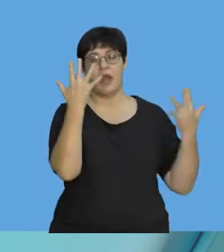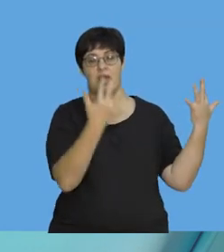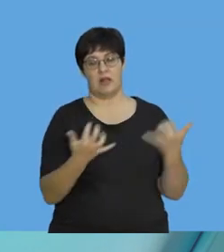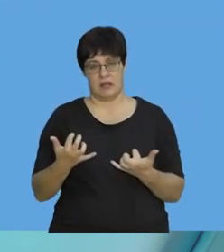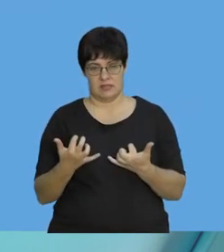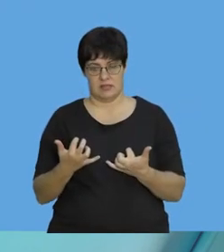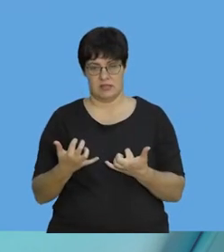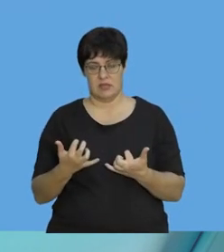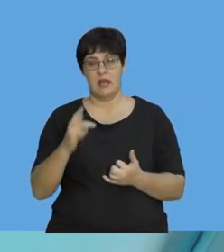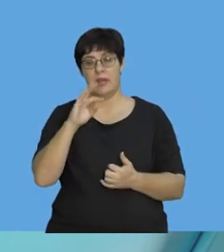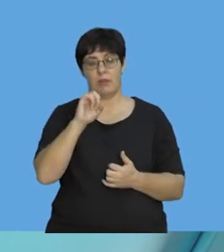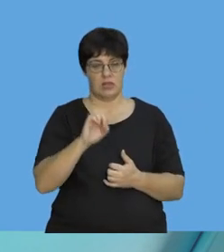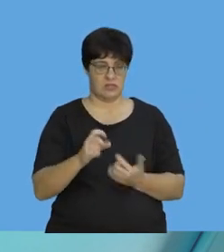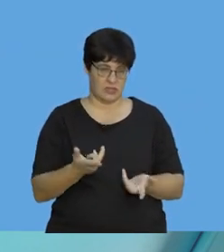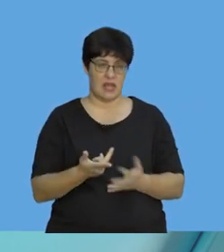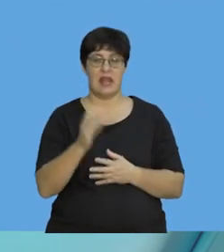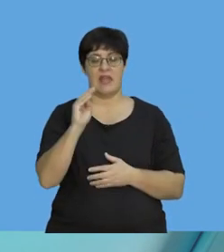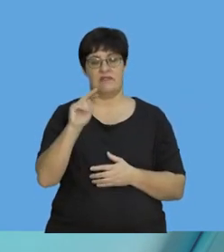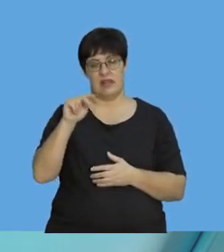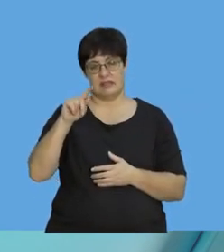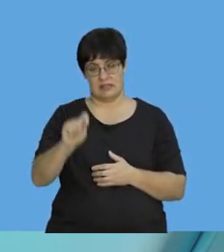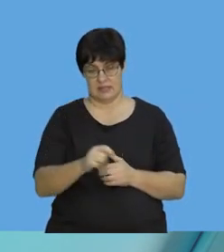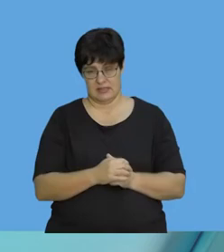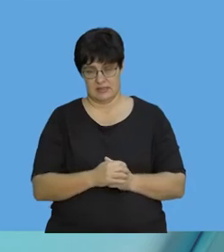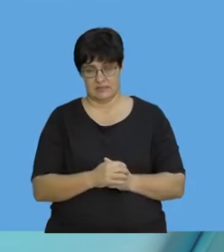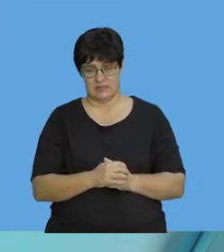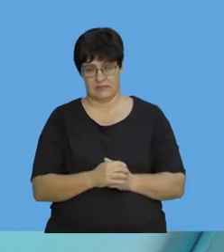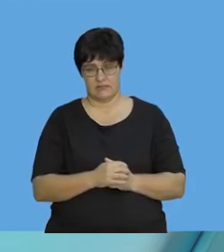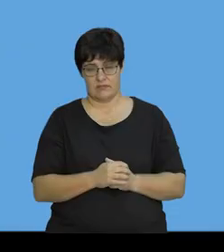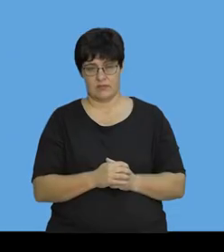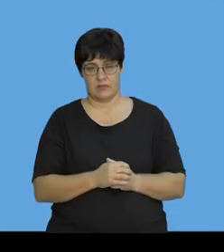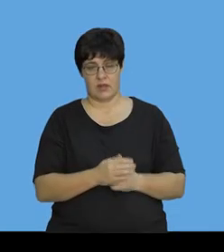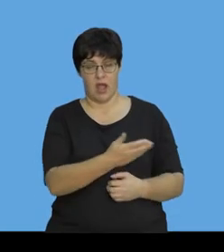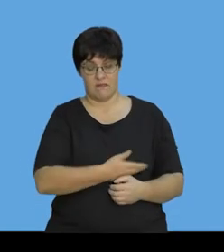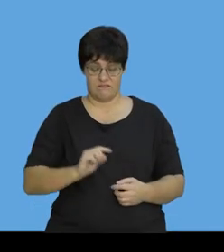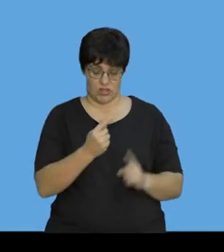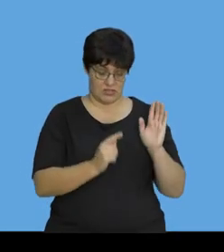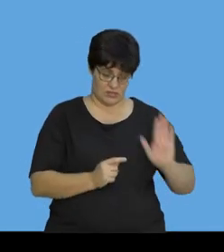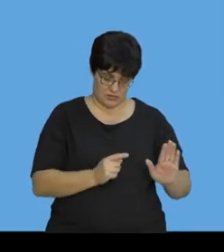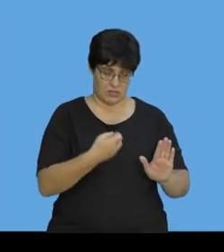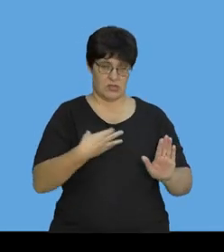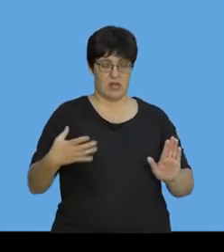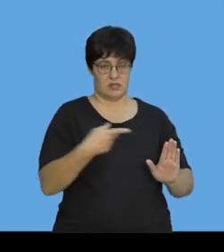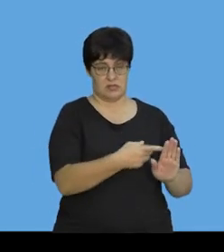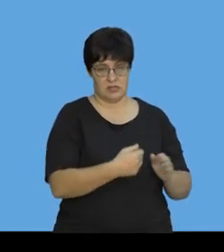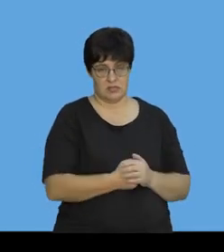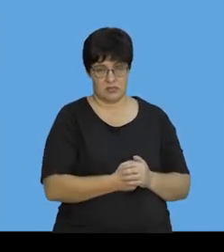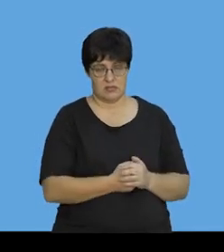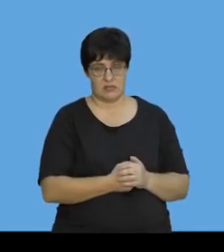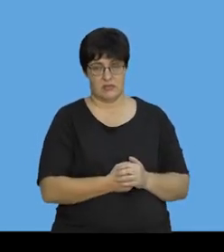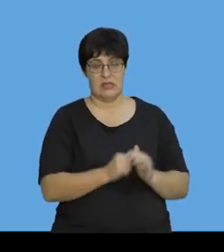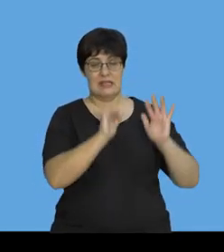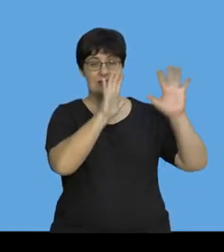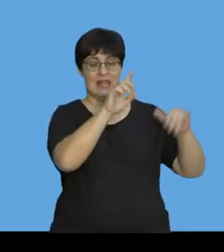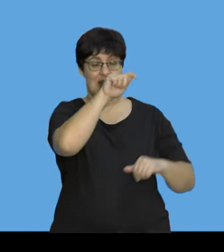calculate impulse and then F net. Let's start with the first part. We have